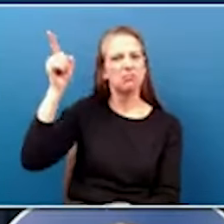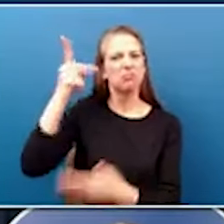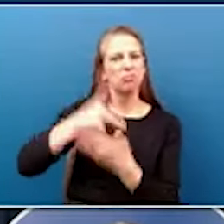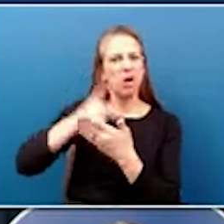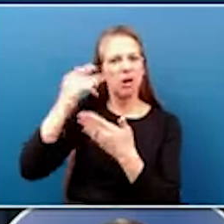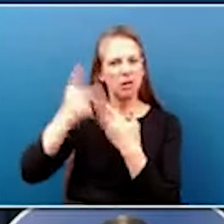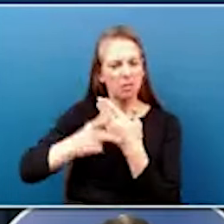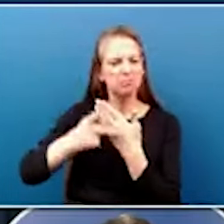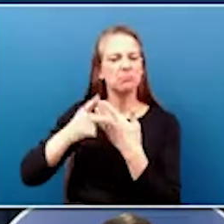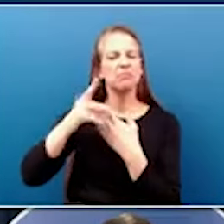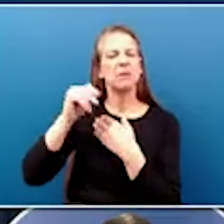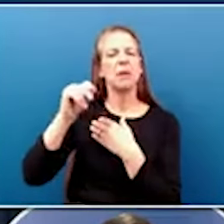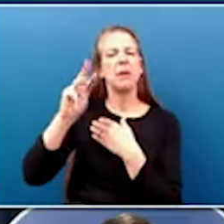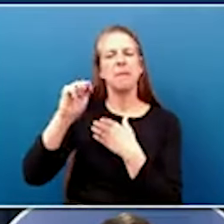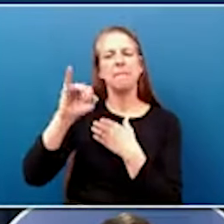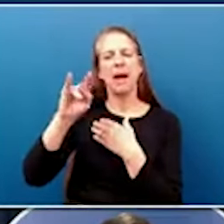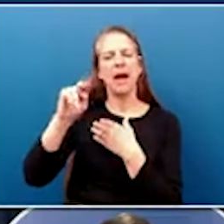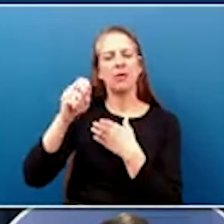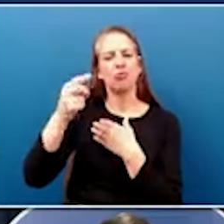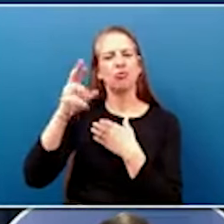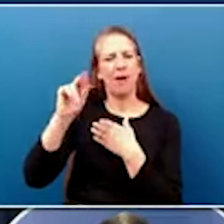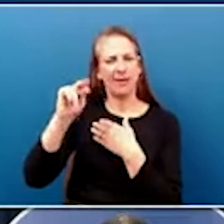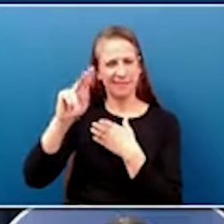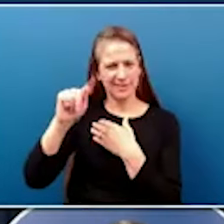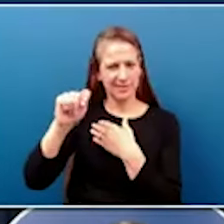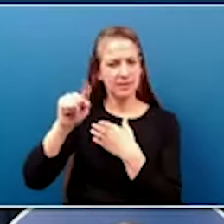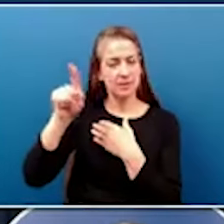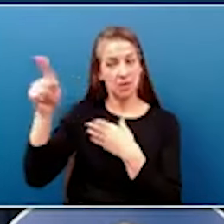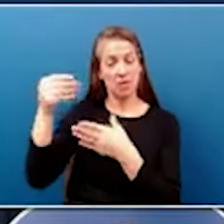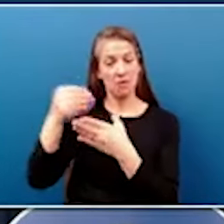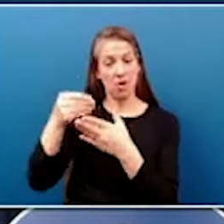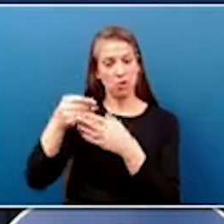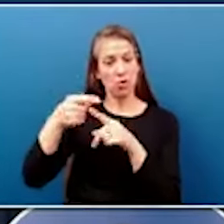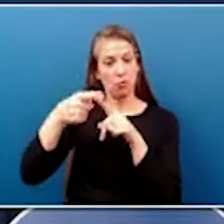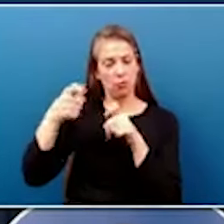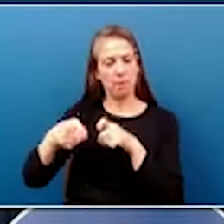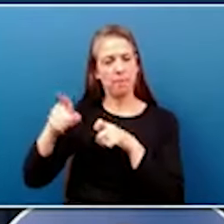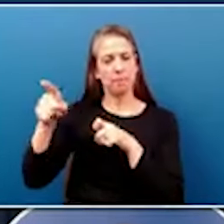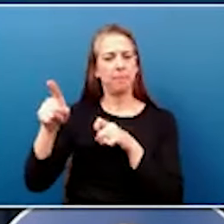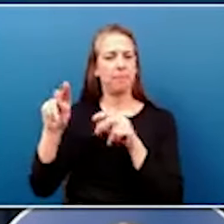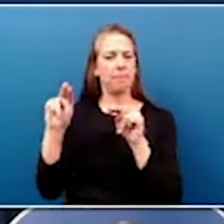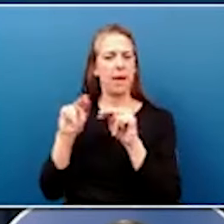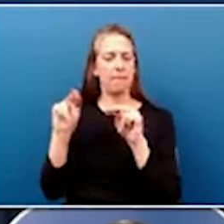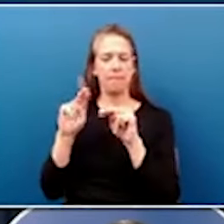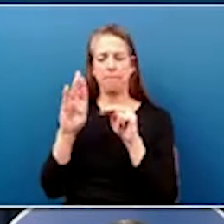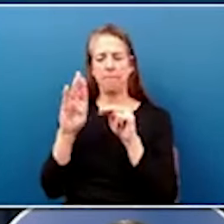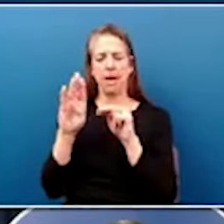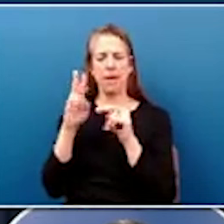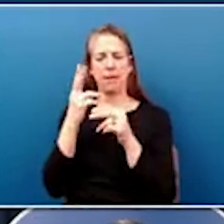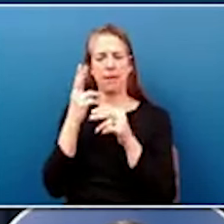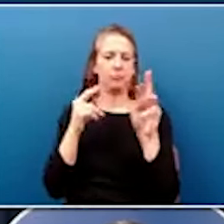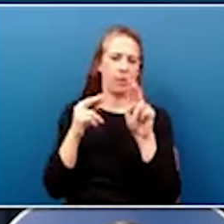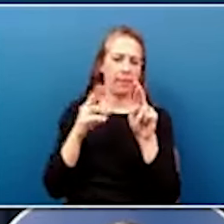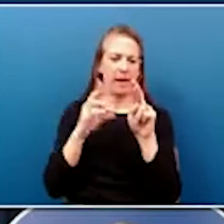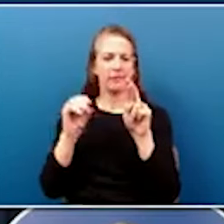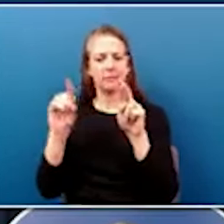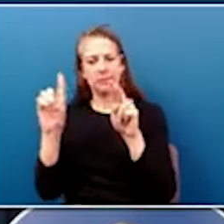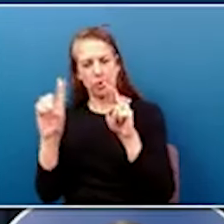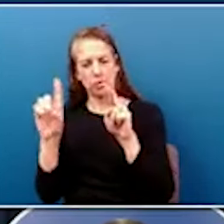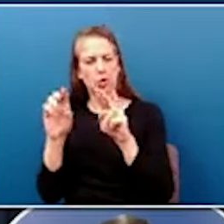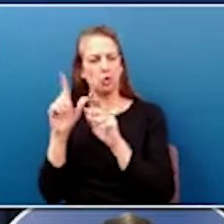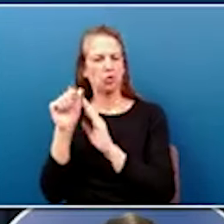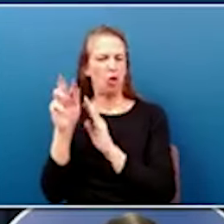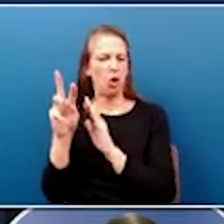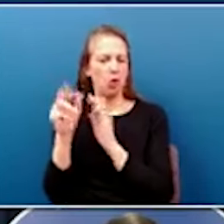Grant, which was funded through the Bipartisan Infrastructure Law. The project was approved for Ride Development to transition a former